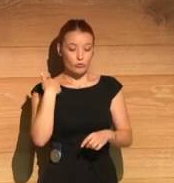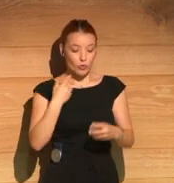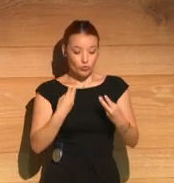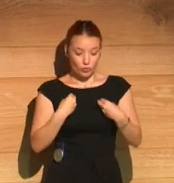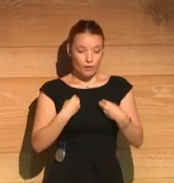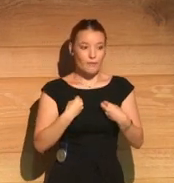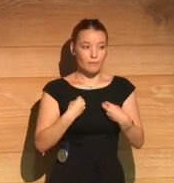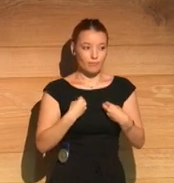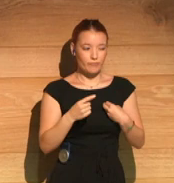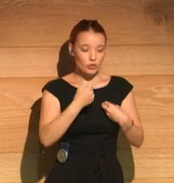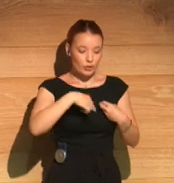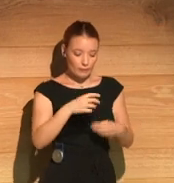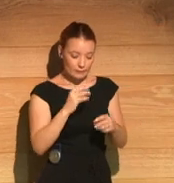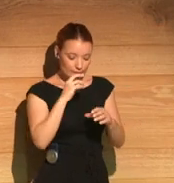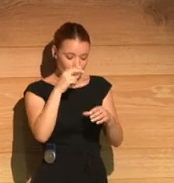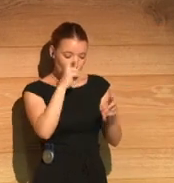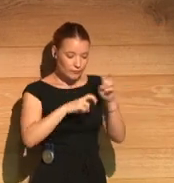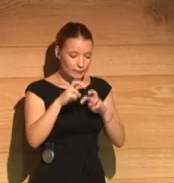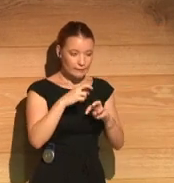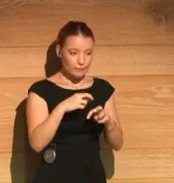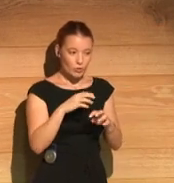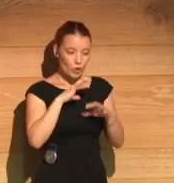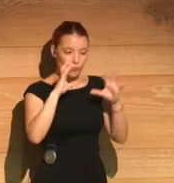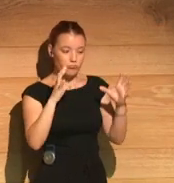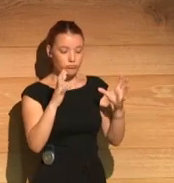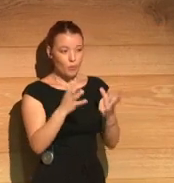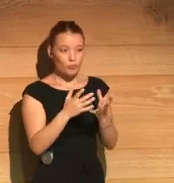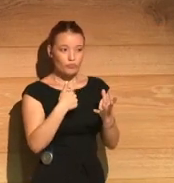do in our lives, wherever we are in the world.